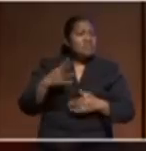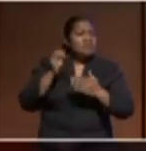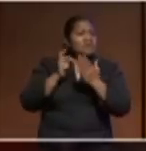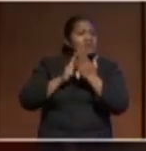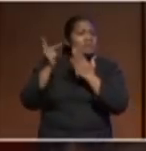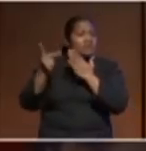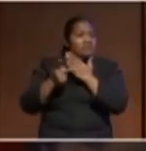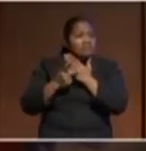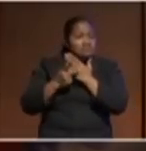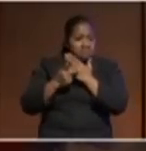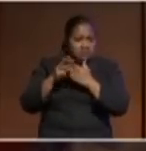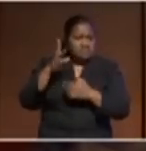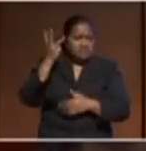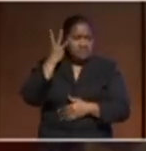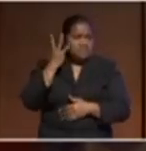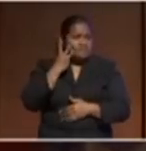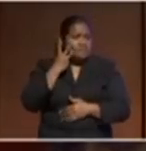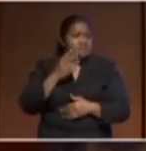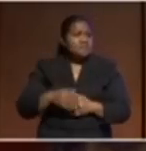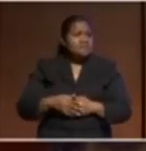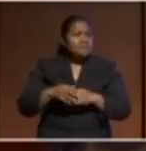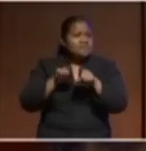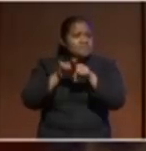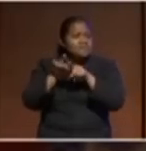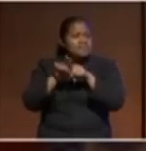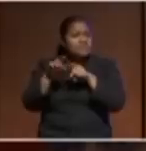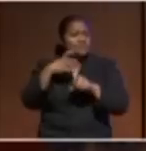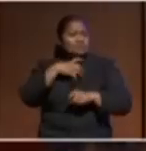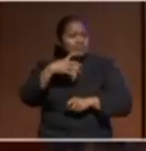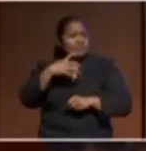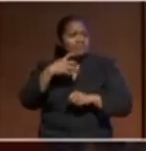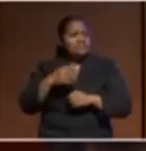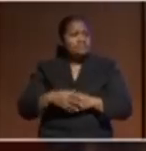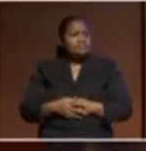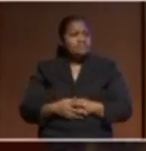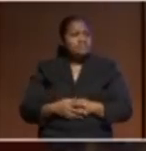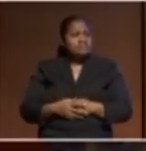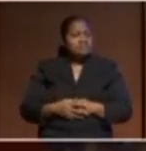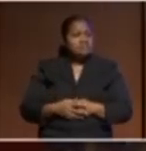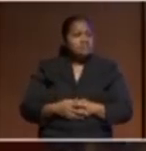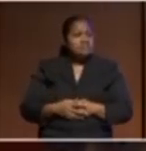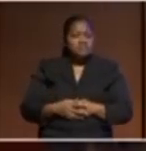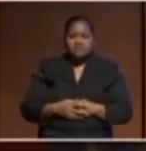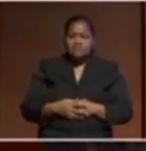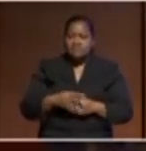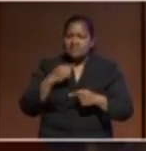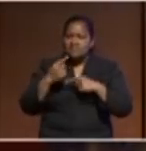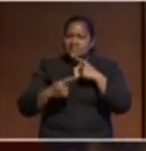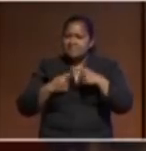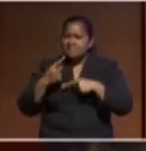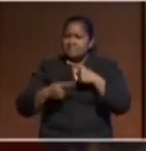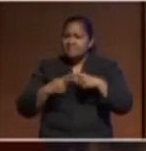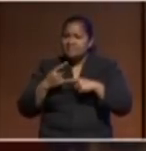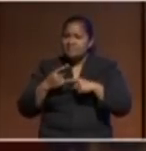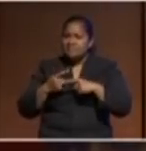awareness and learning about learning more about banning deep sea mining in the Pacific knowing that